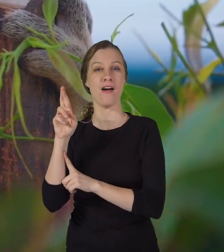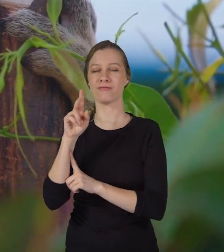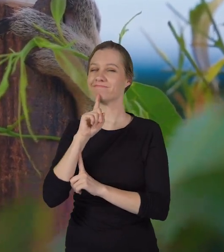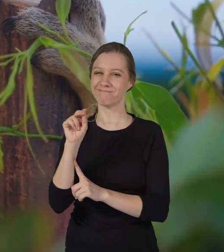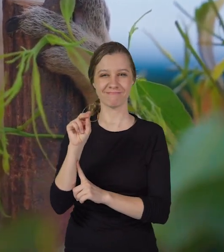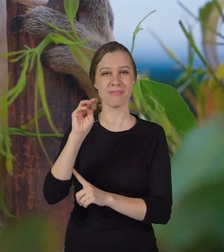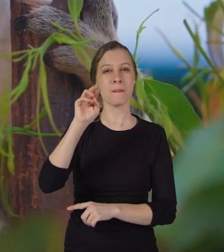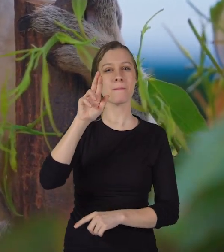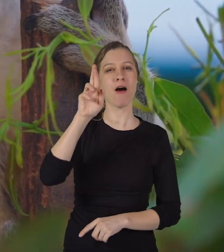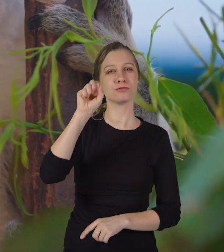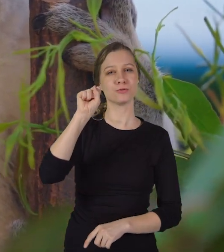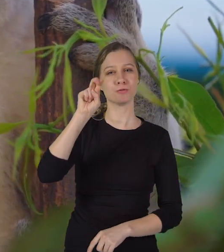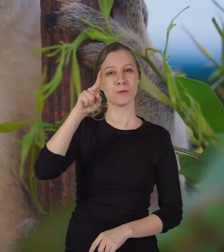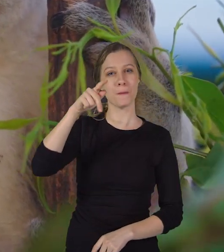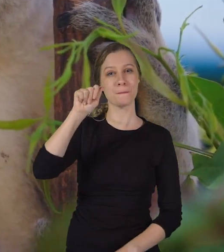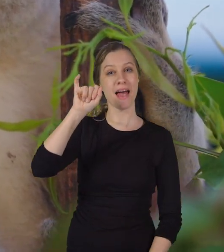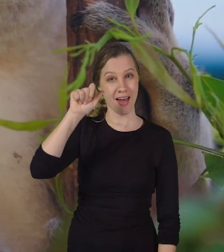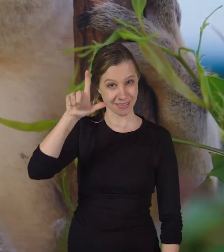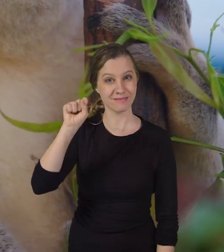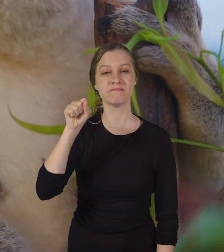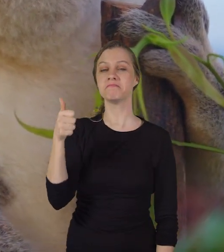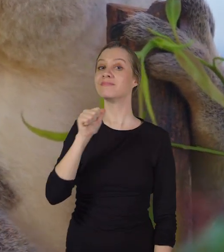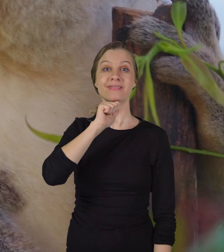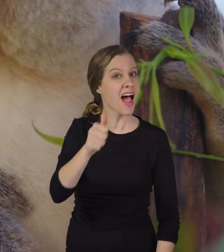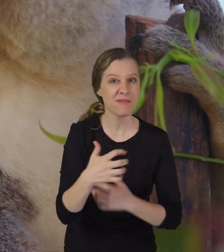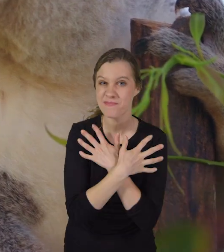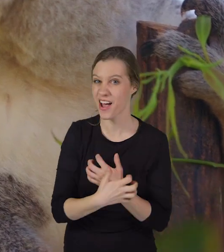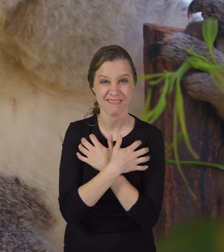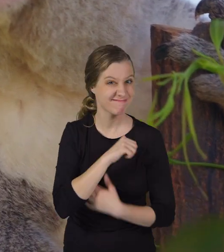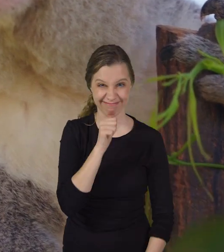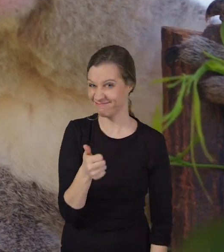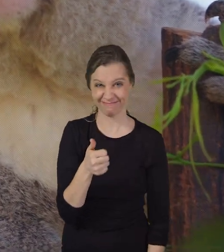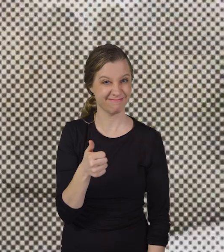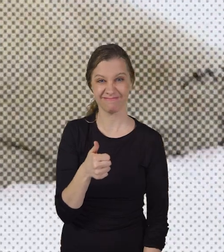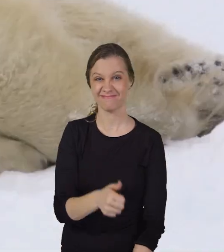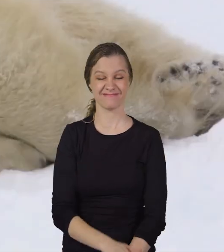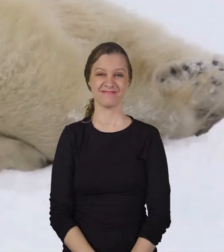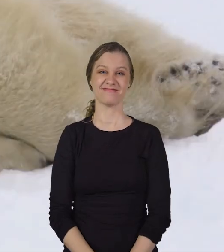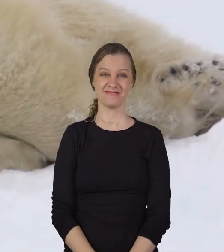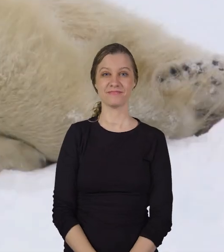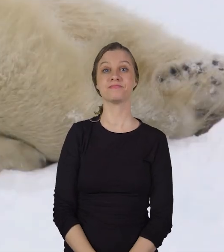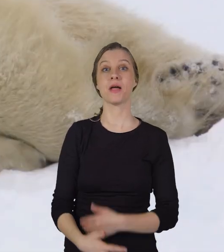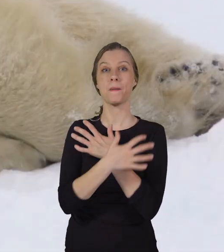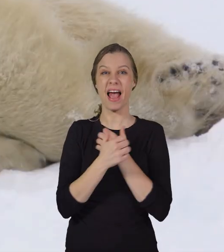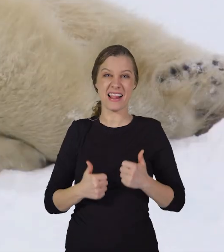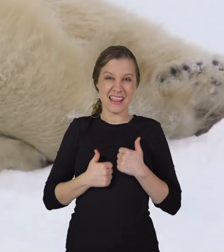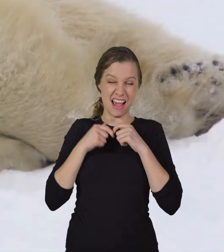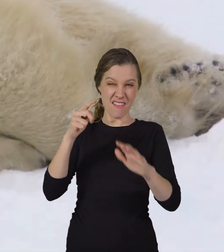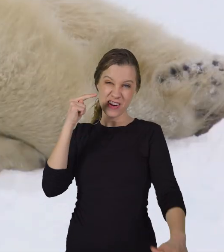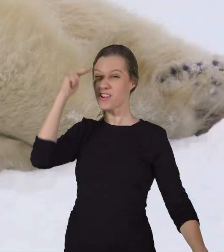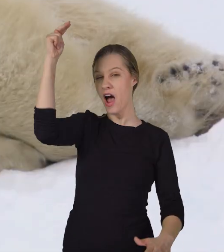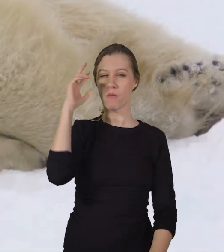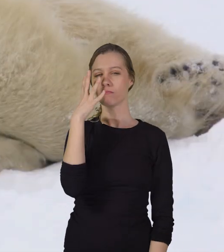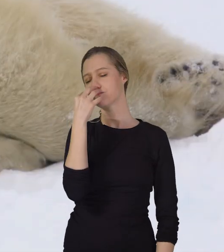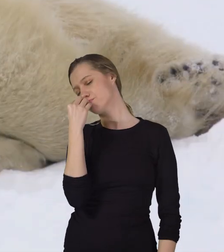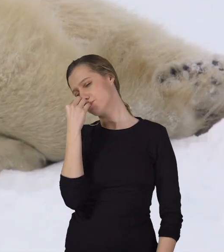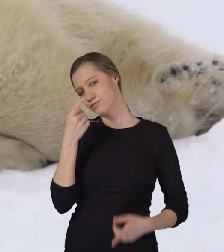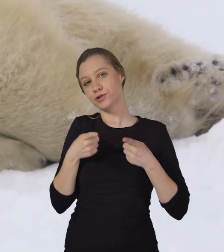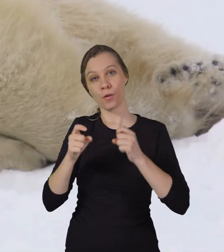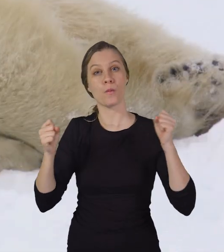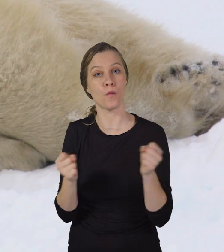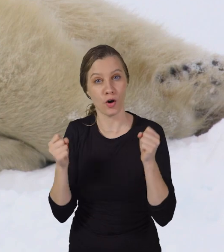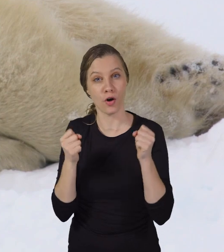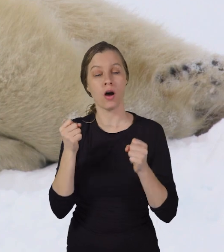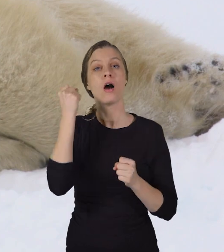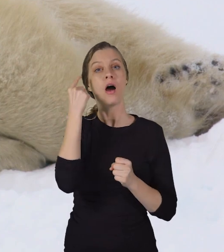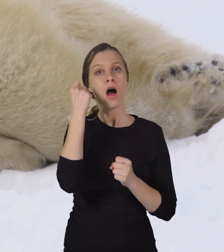they are marsupials, and not bears at all. Bears that live up north will sleep during the winter,